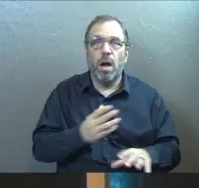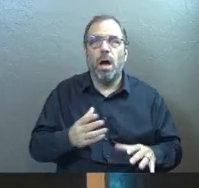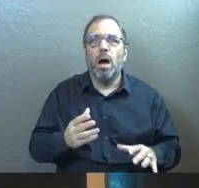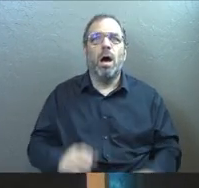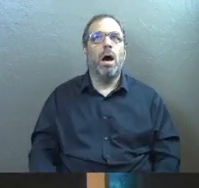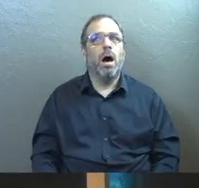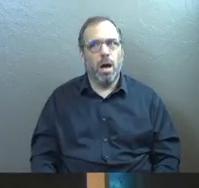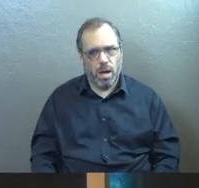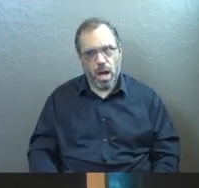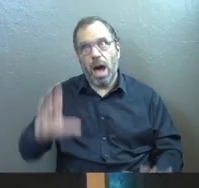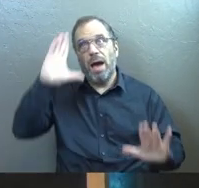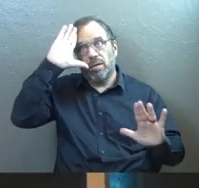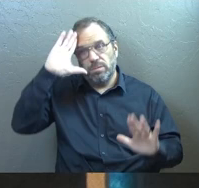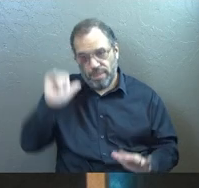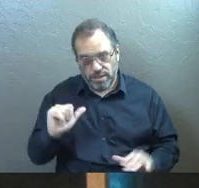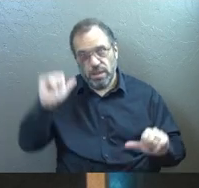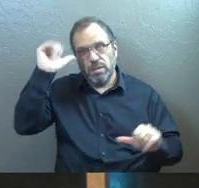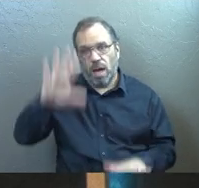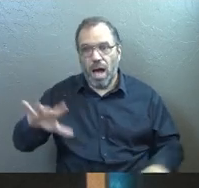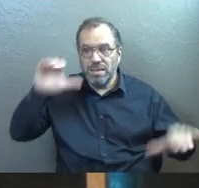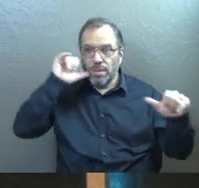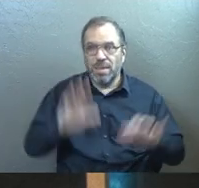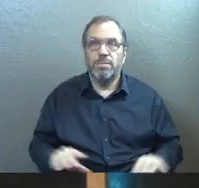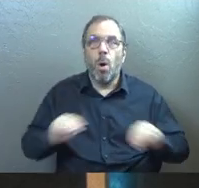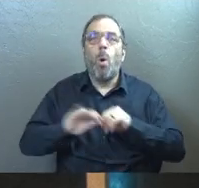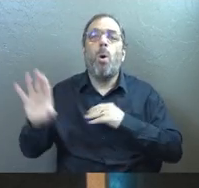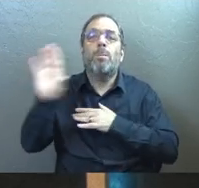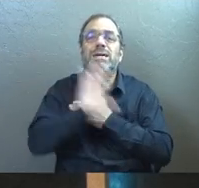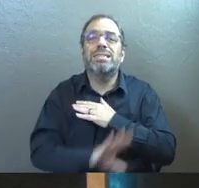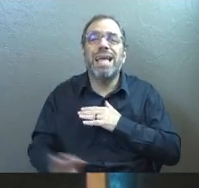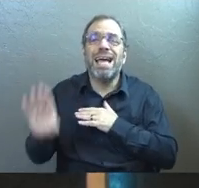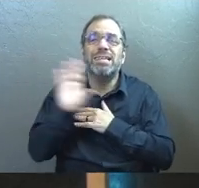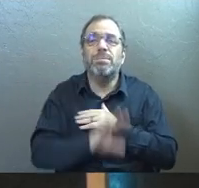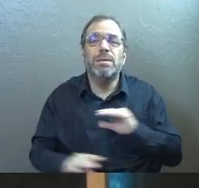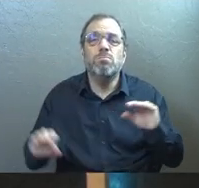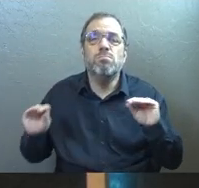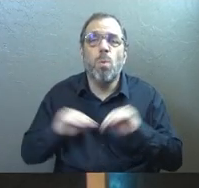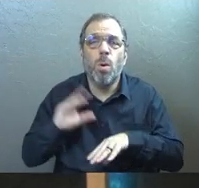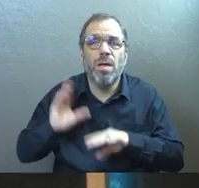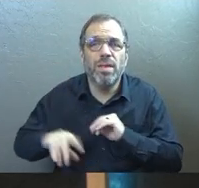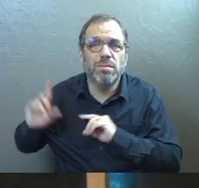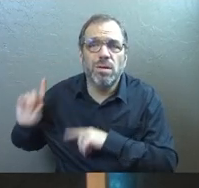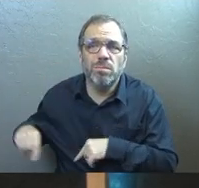I definitely expected God to bless me more or at least protect me more than he has.